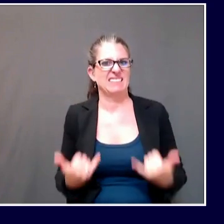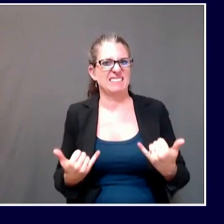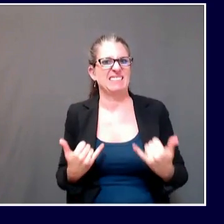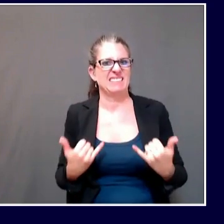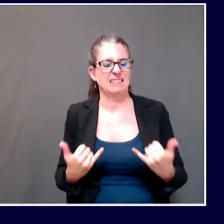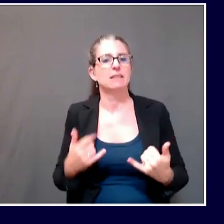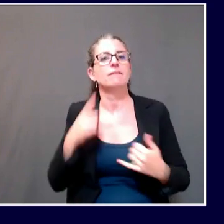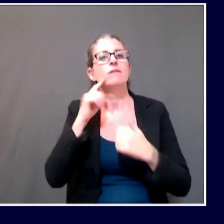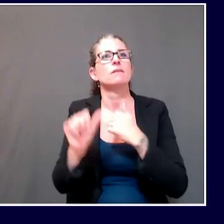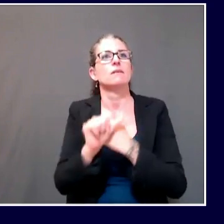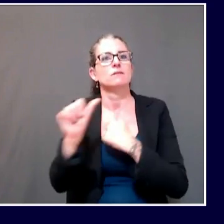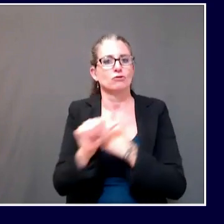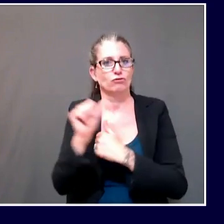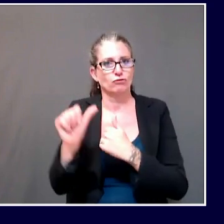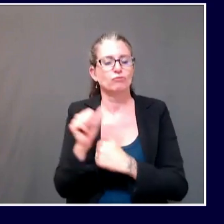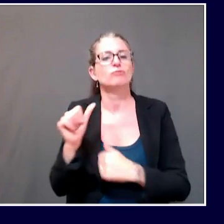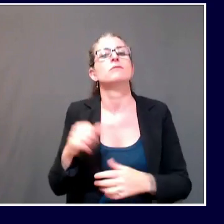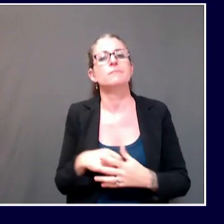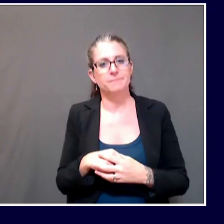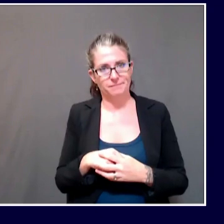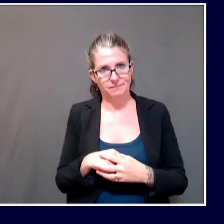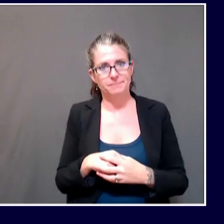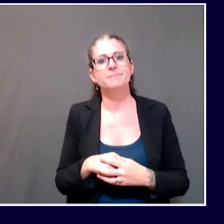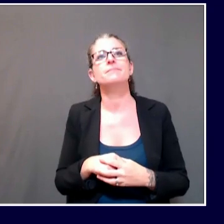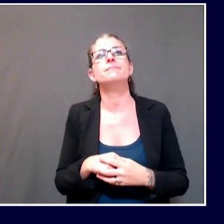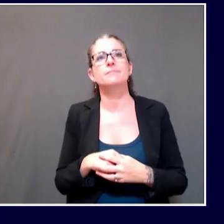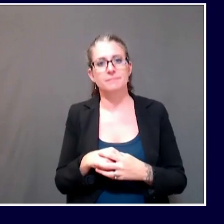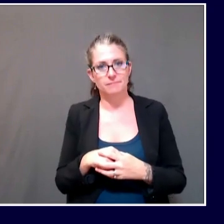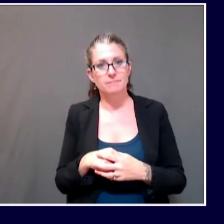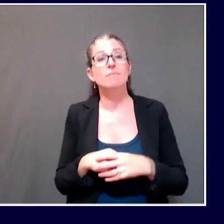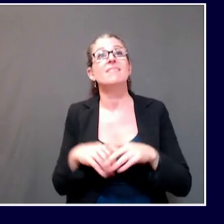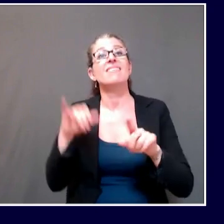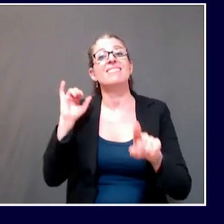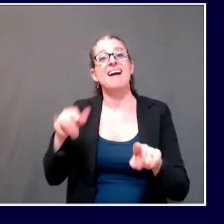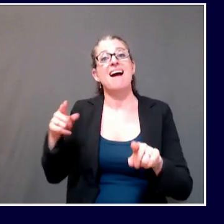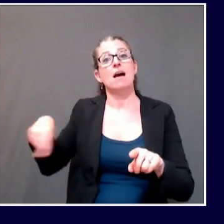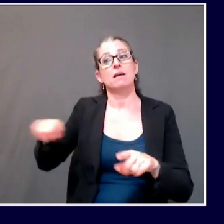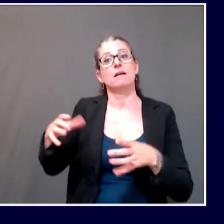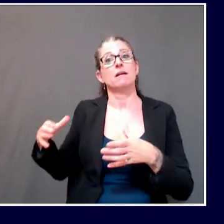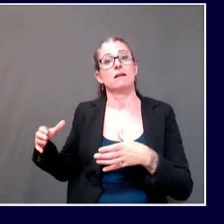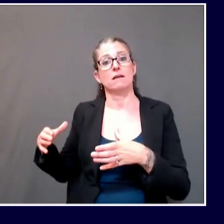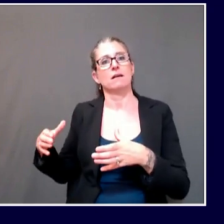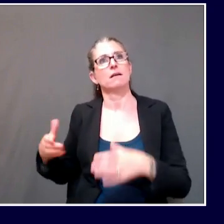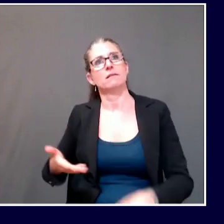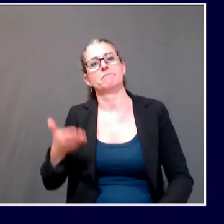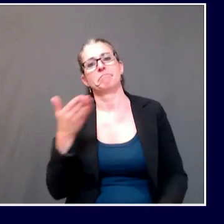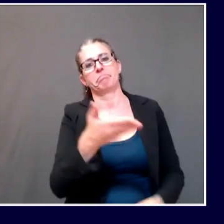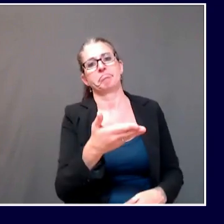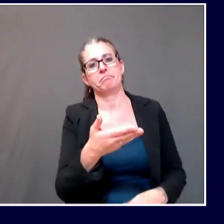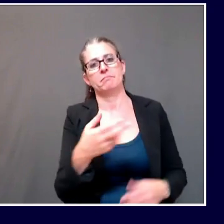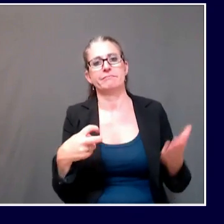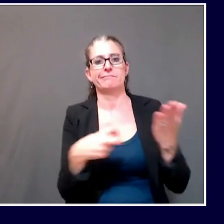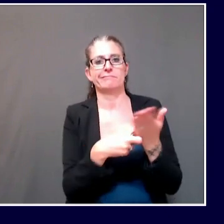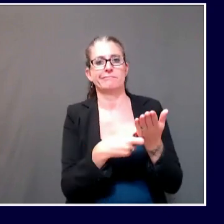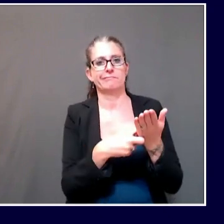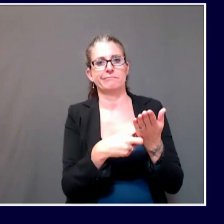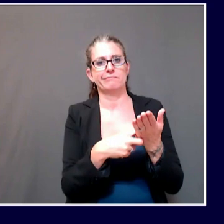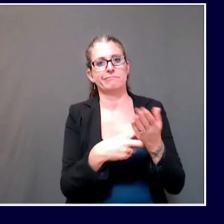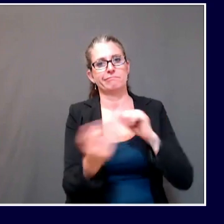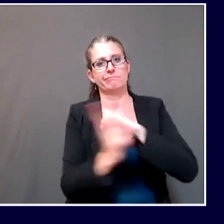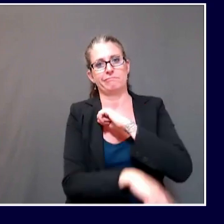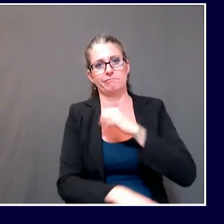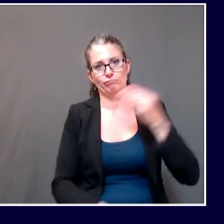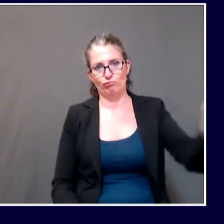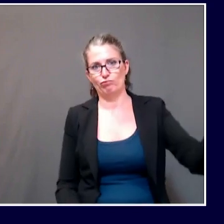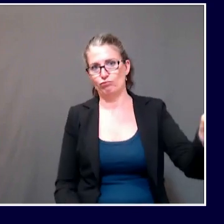get into a situation where there is repeated violation, if we get there, then the next step is a temporary suspension,